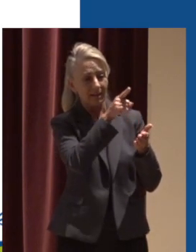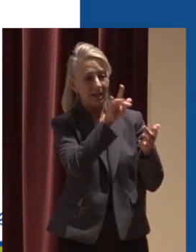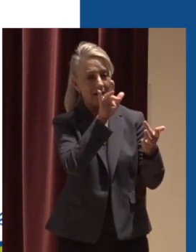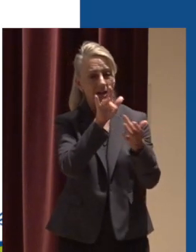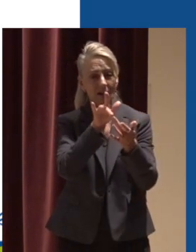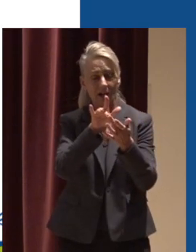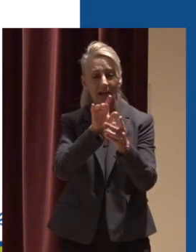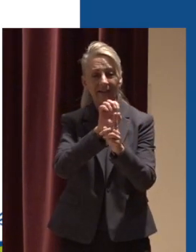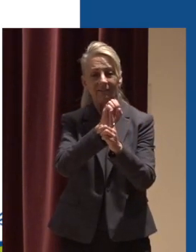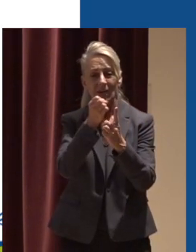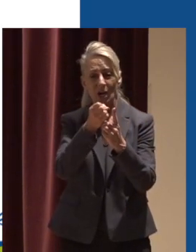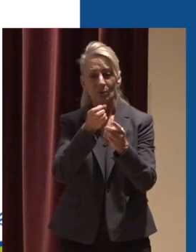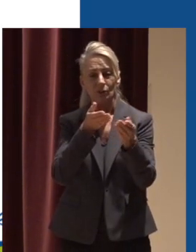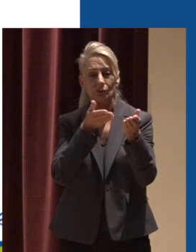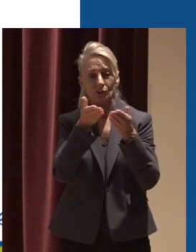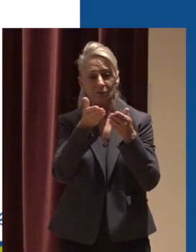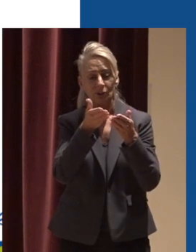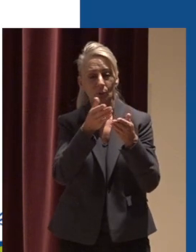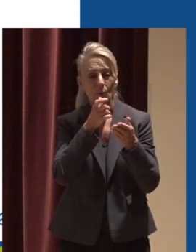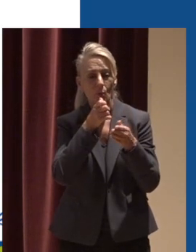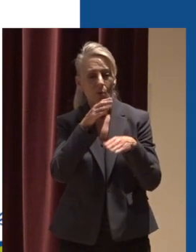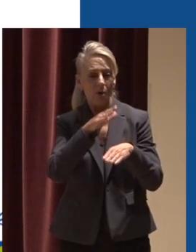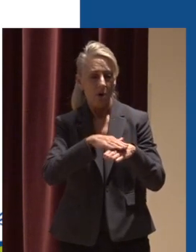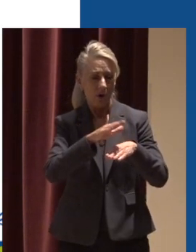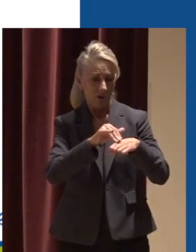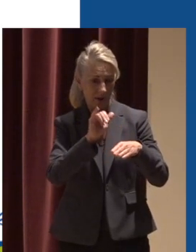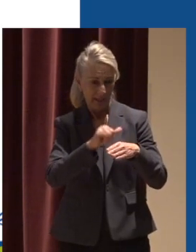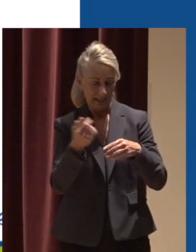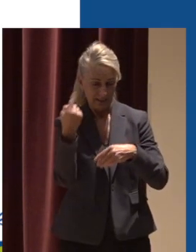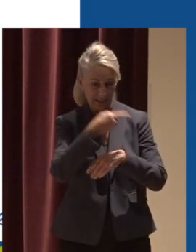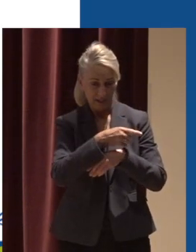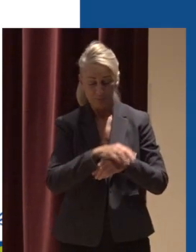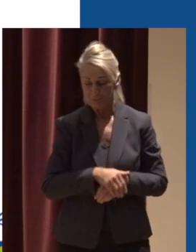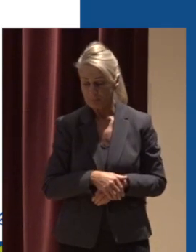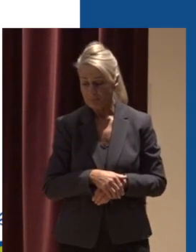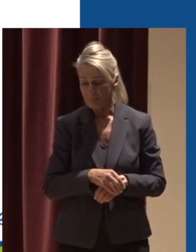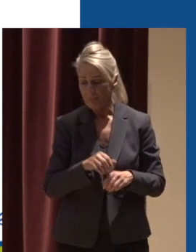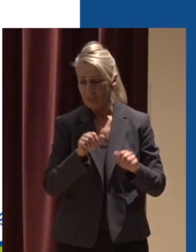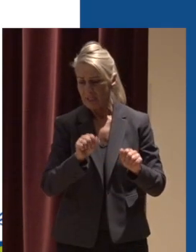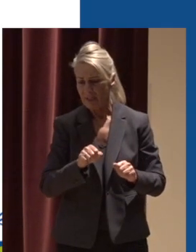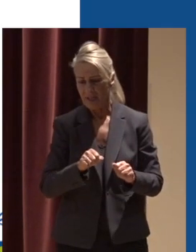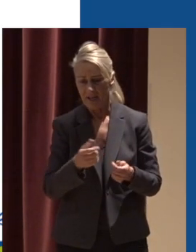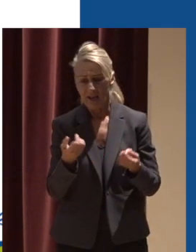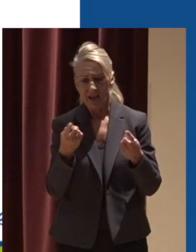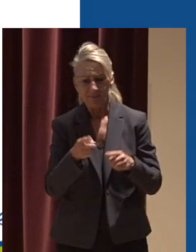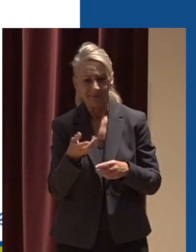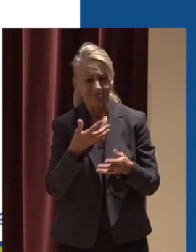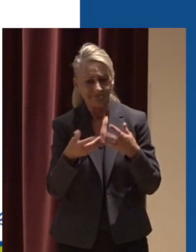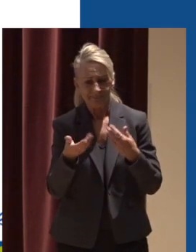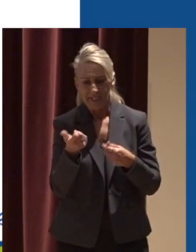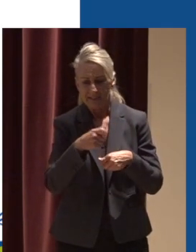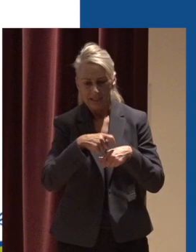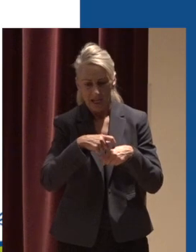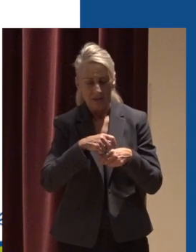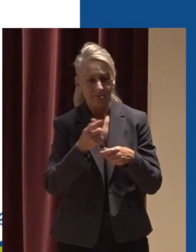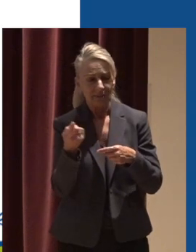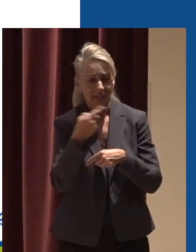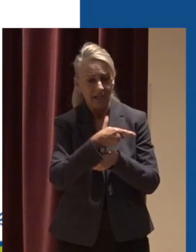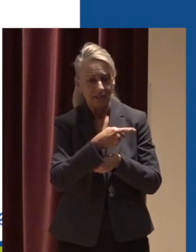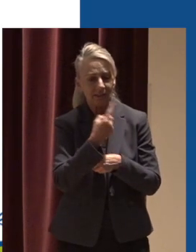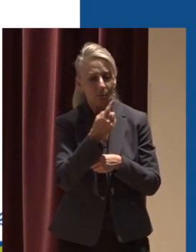staff who is on call for that day and so these calls can come in regardless of time of day and someone will respond